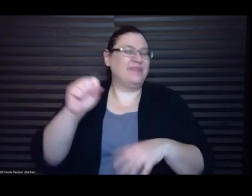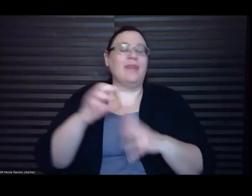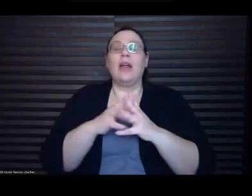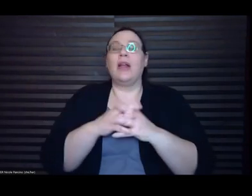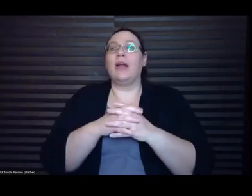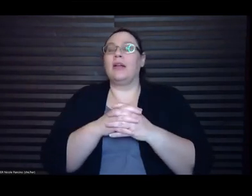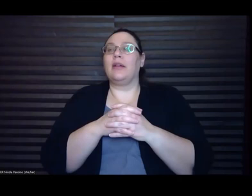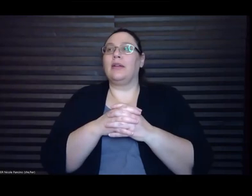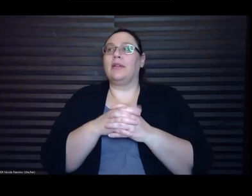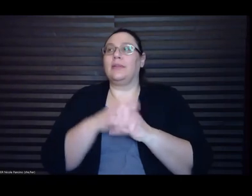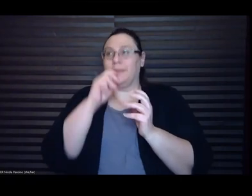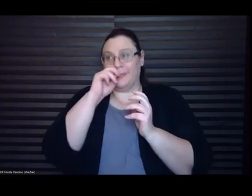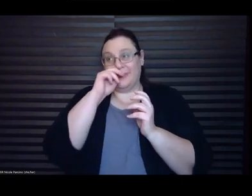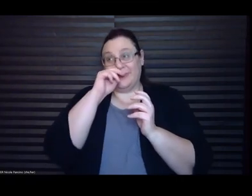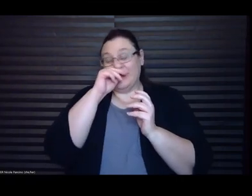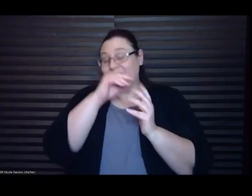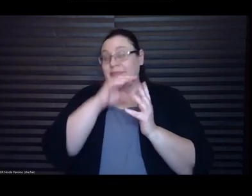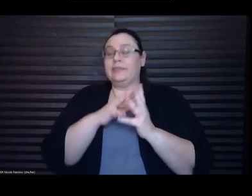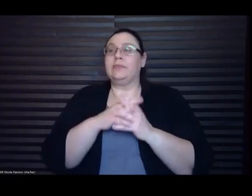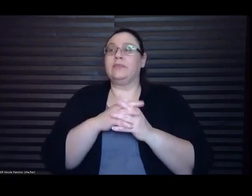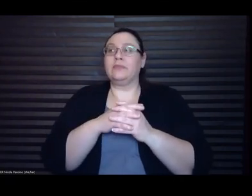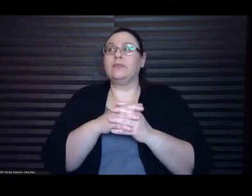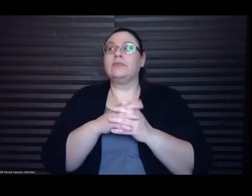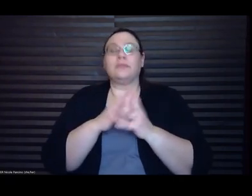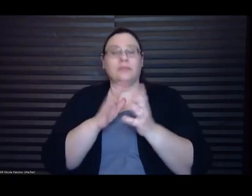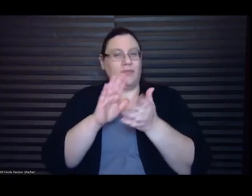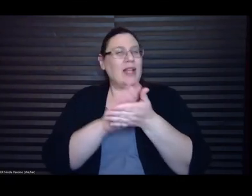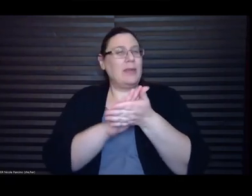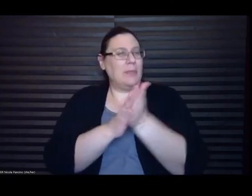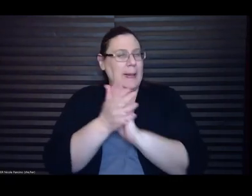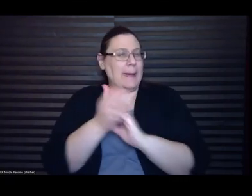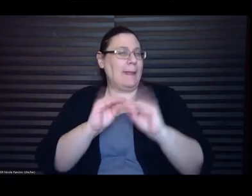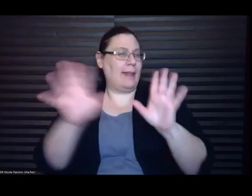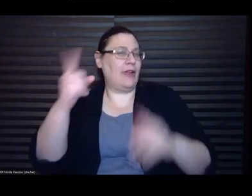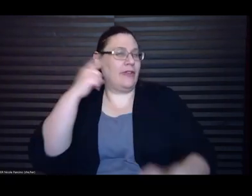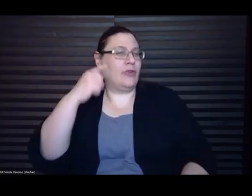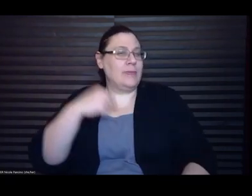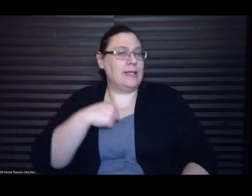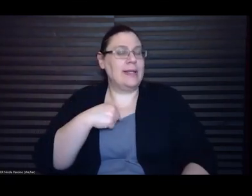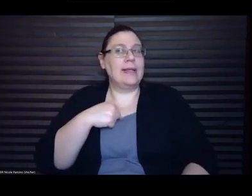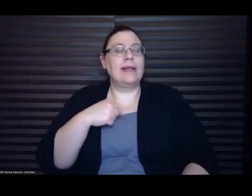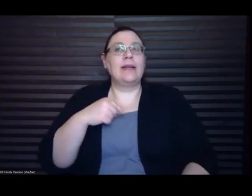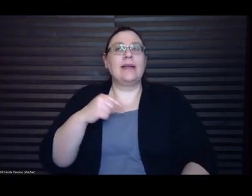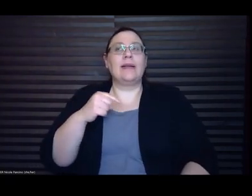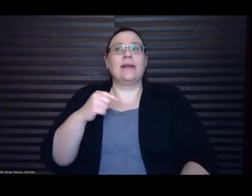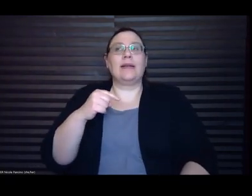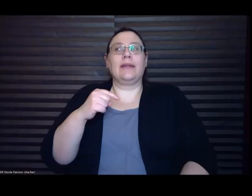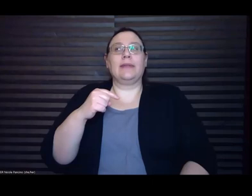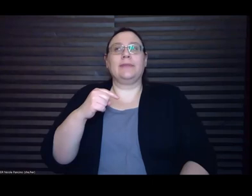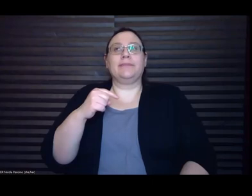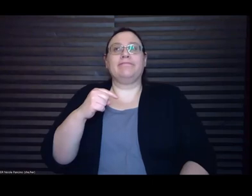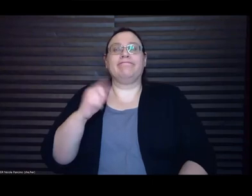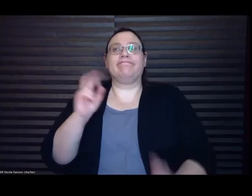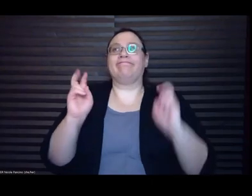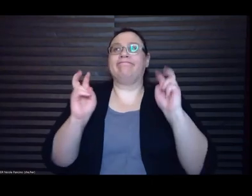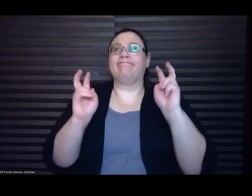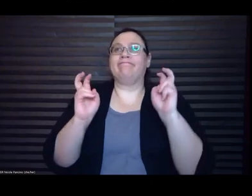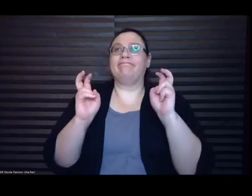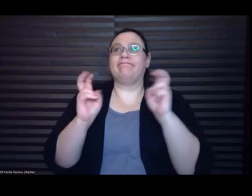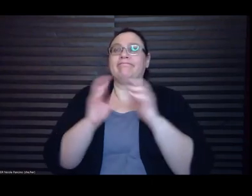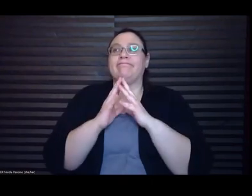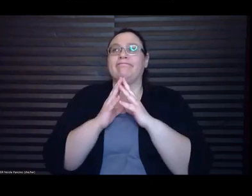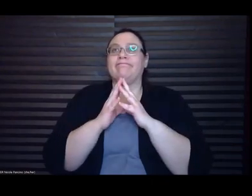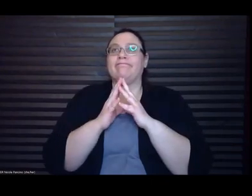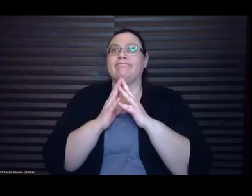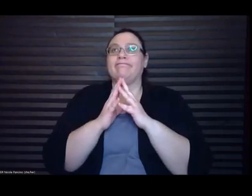clear to me that I am just really, really interested in